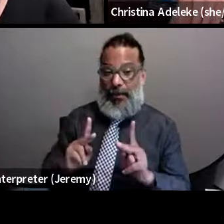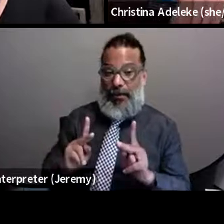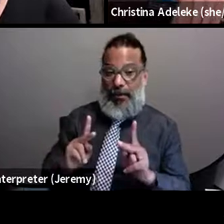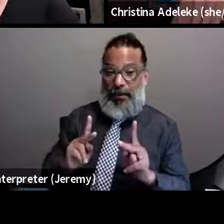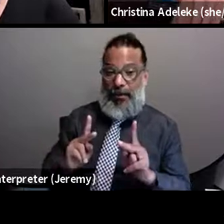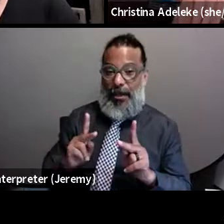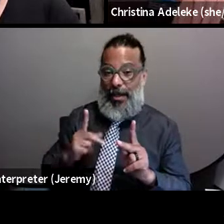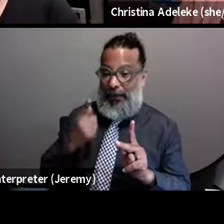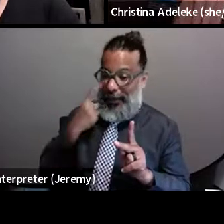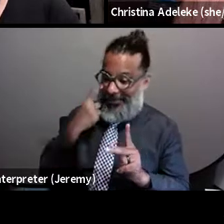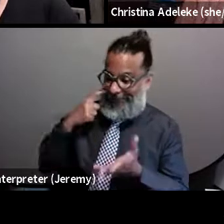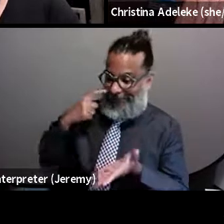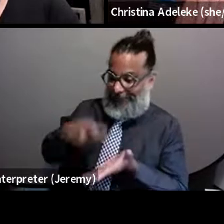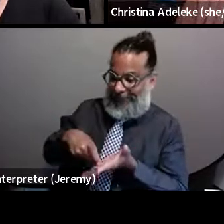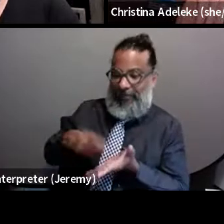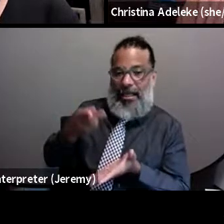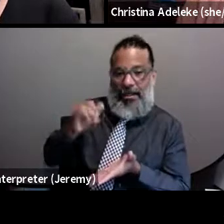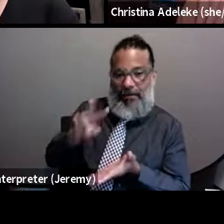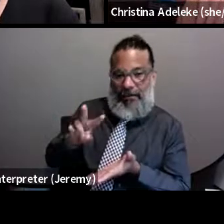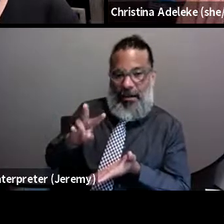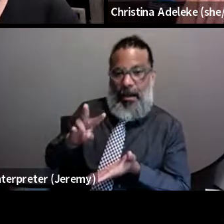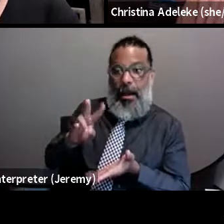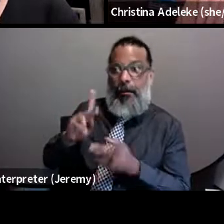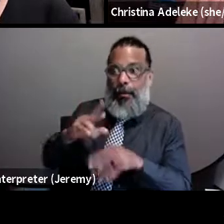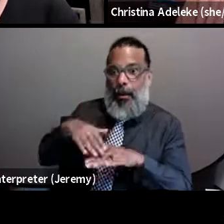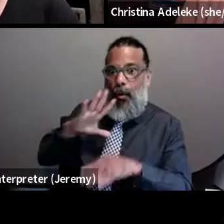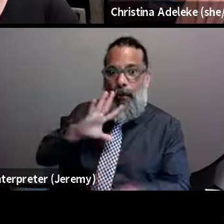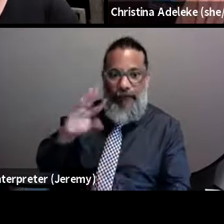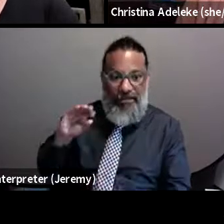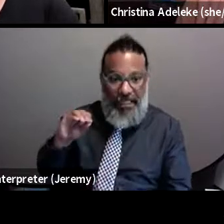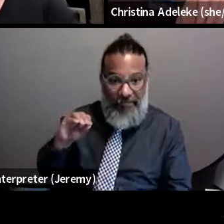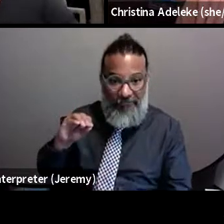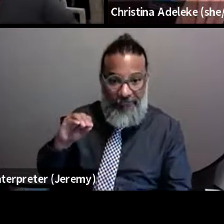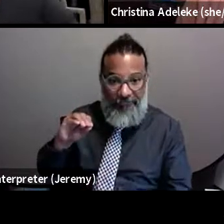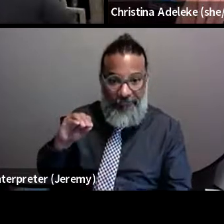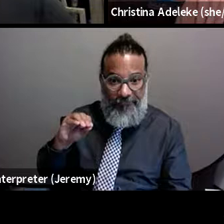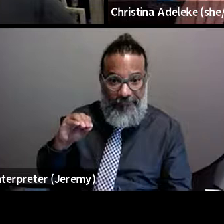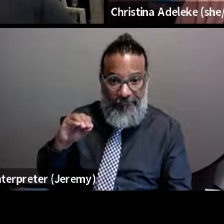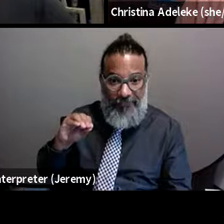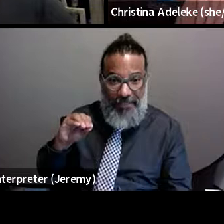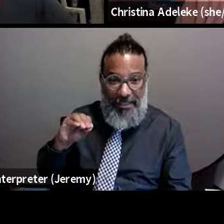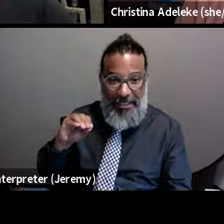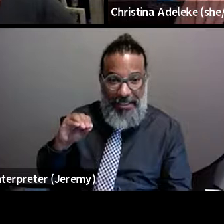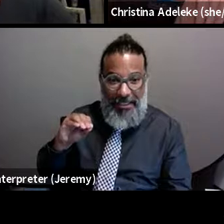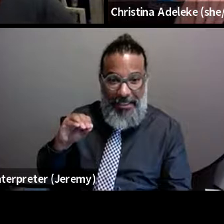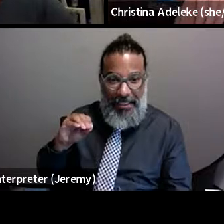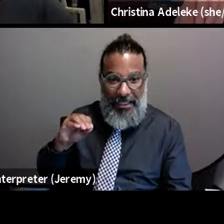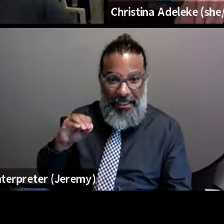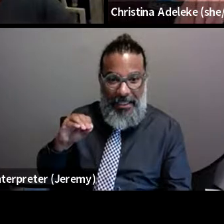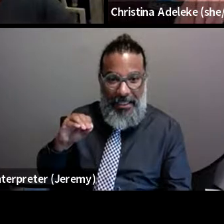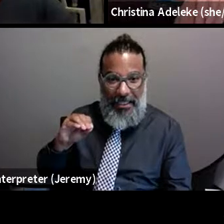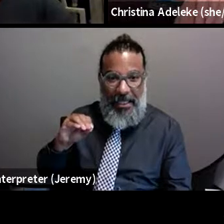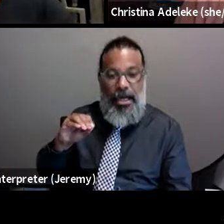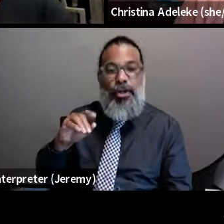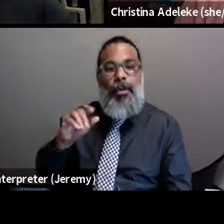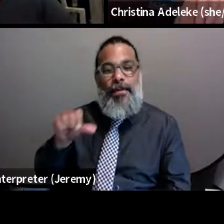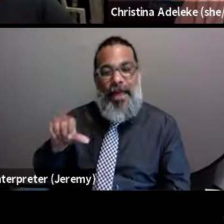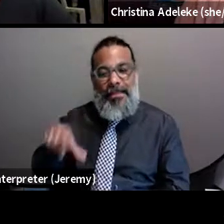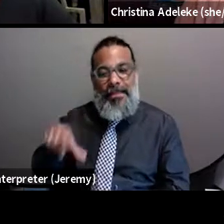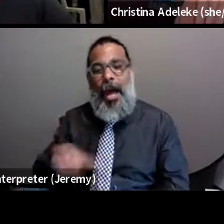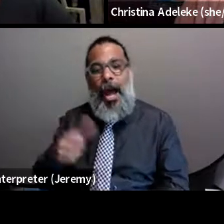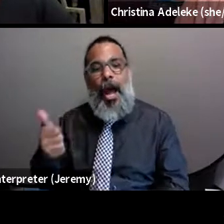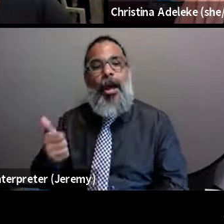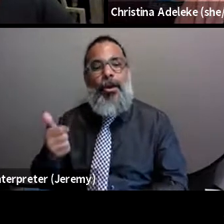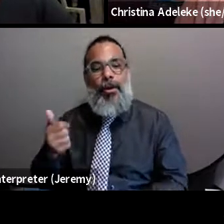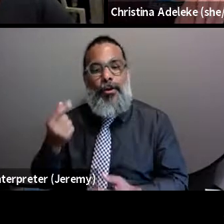turned HIV positive are people over the age of 50. So that is, you know, that is something for us to take into